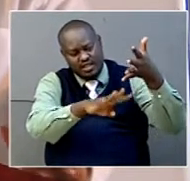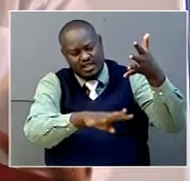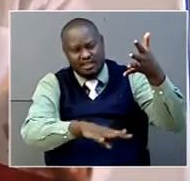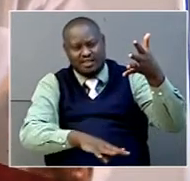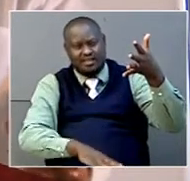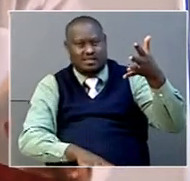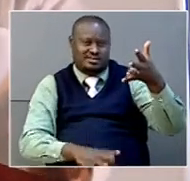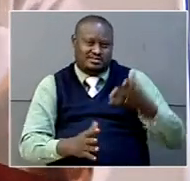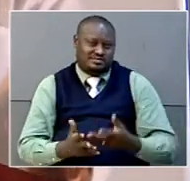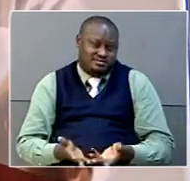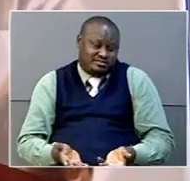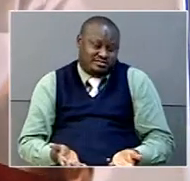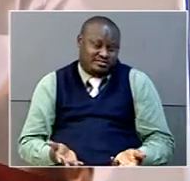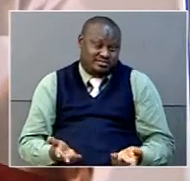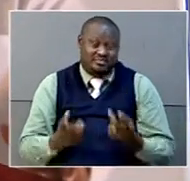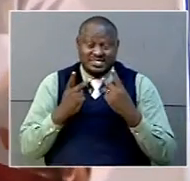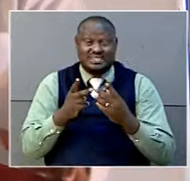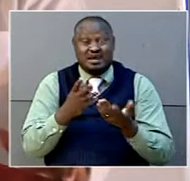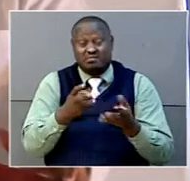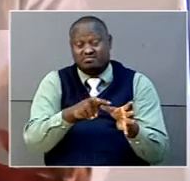the children should be expelled from school.